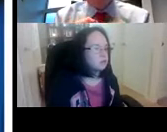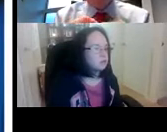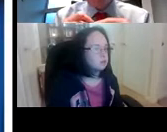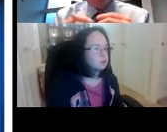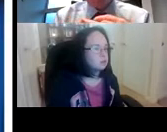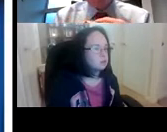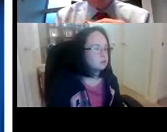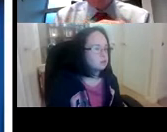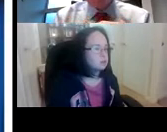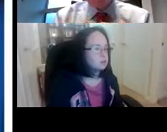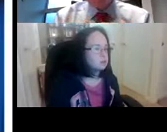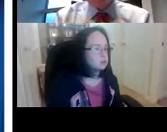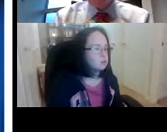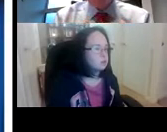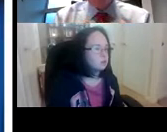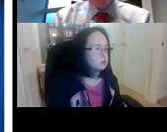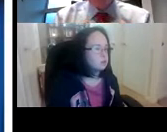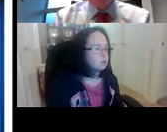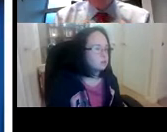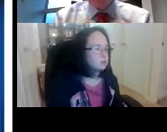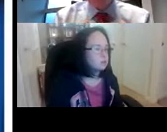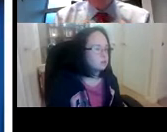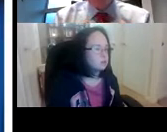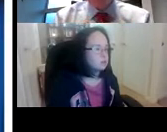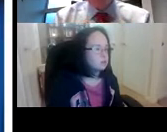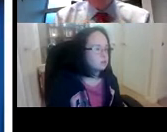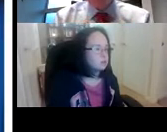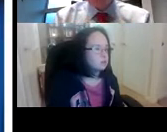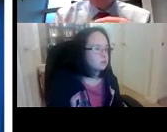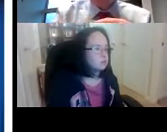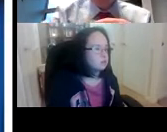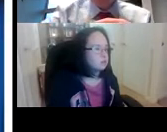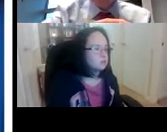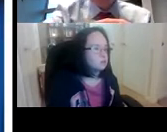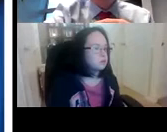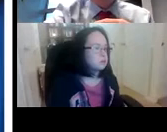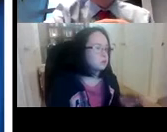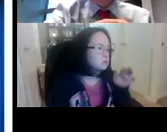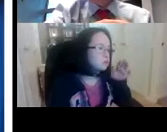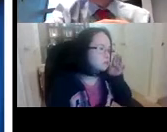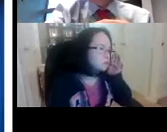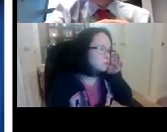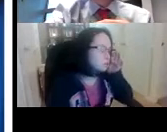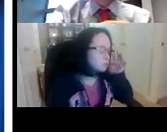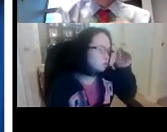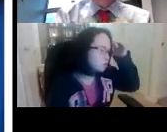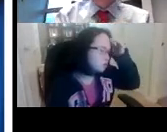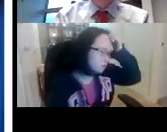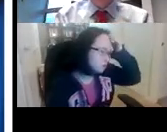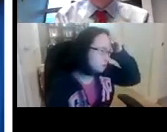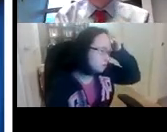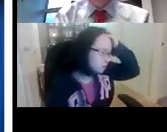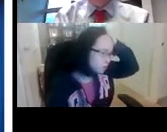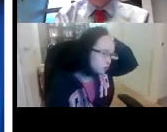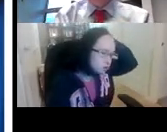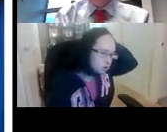street or if you're down in limerick or you're in cork to look at the lights to go to the zoo to look at all of these wonderful display